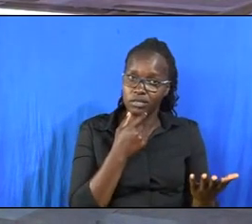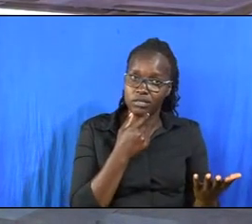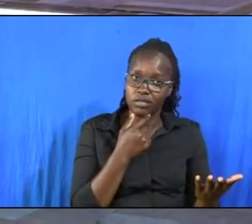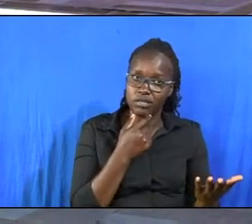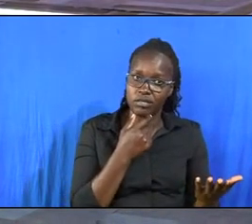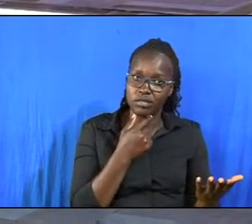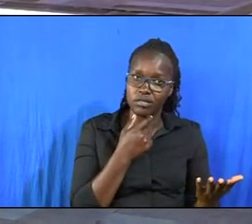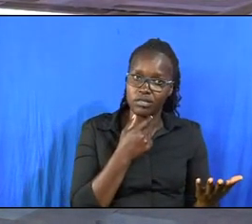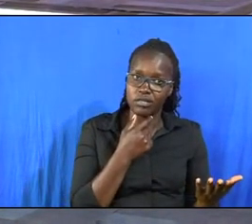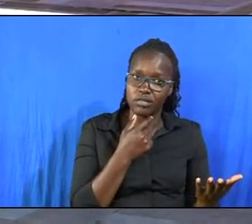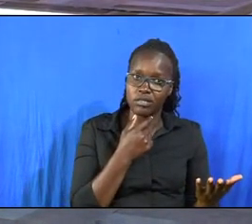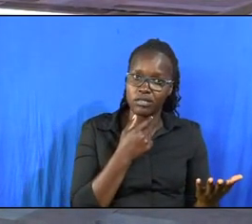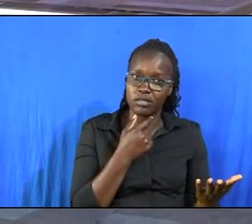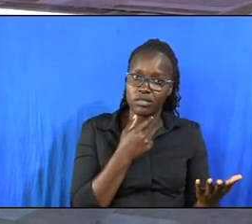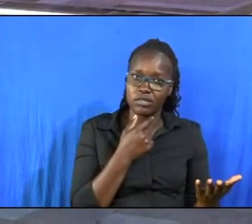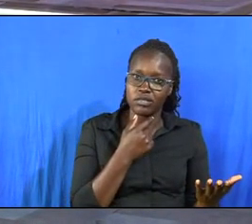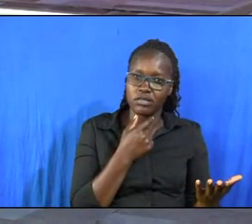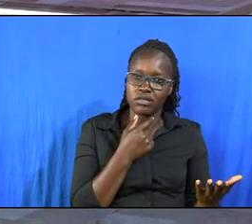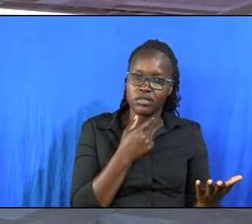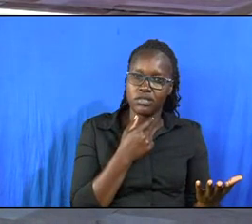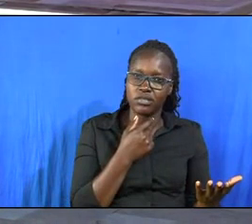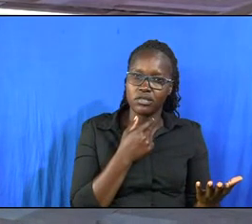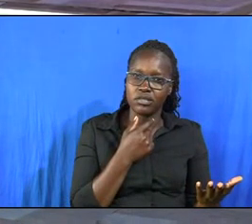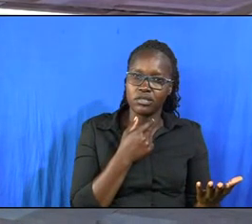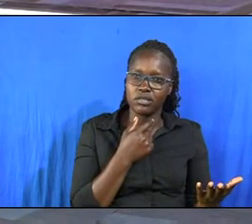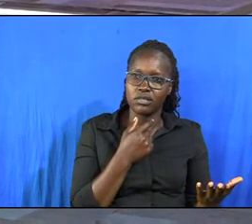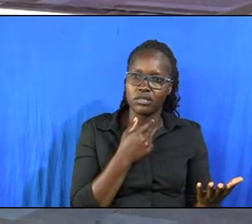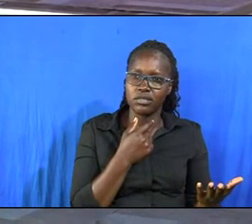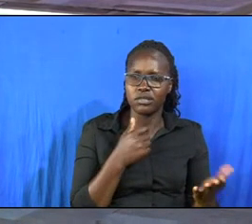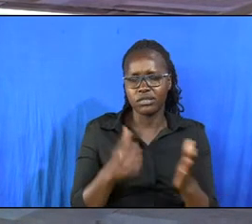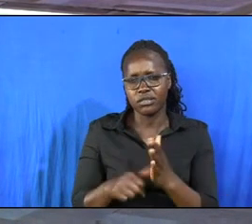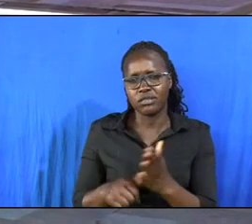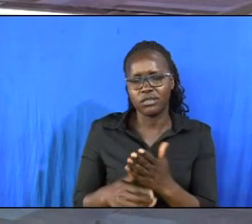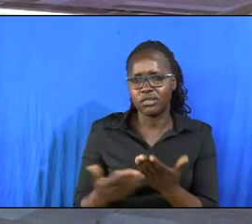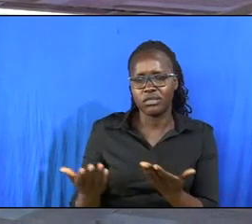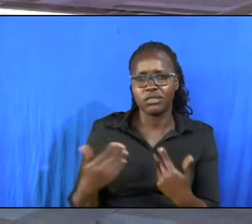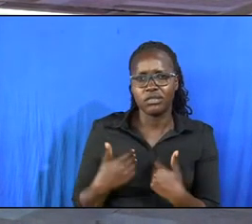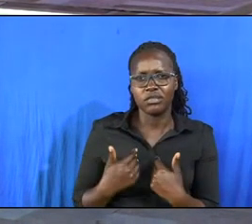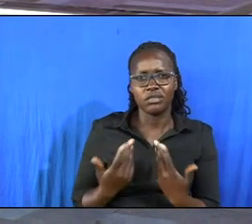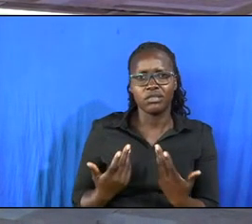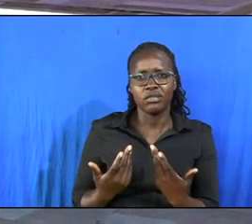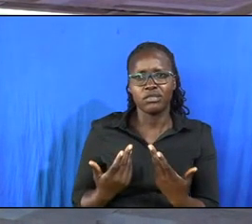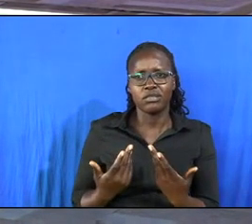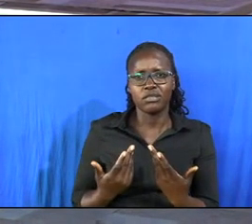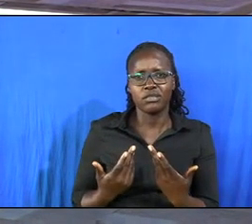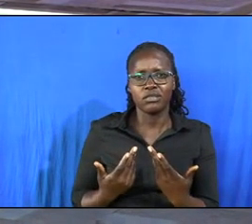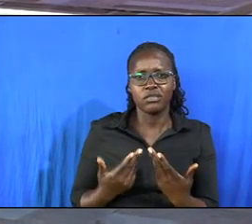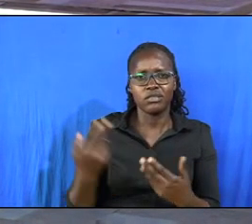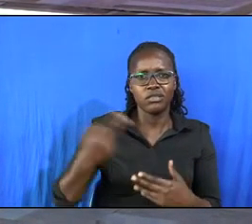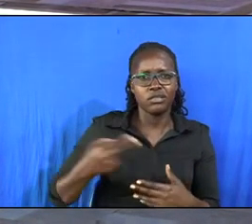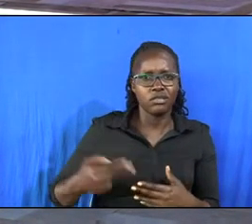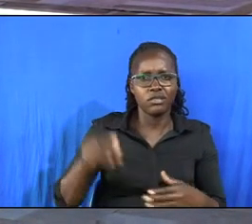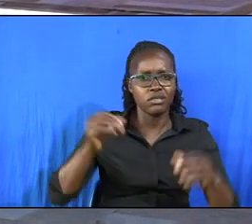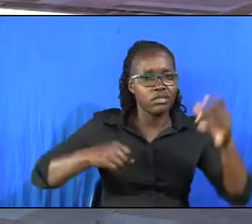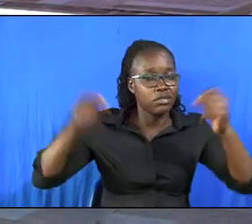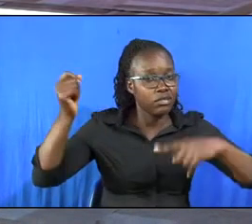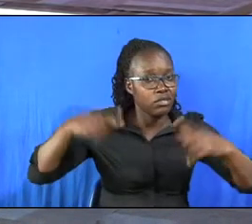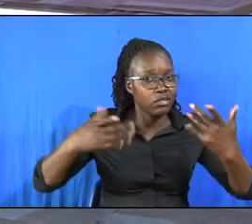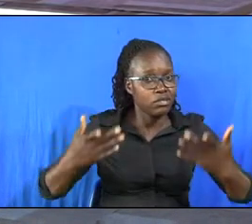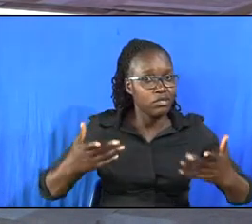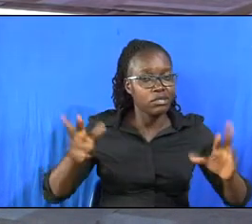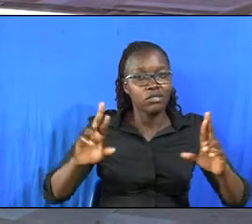we call them stars, Arambe stars, you